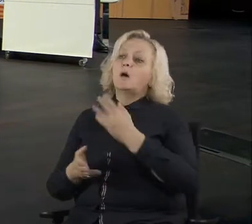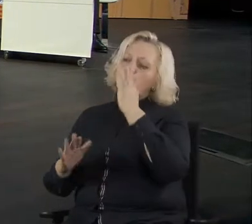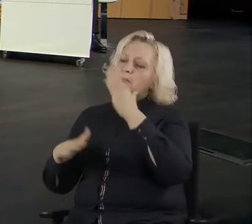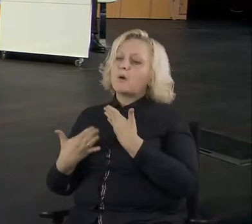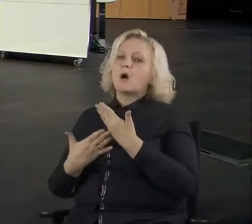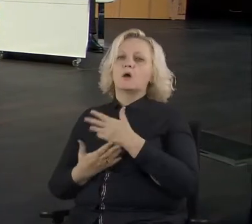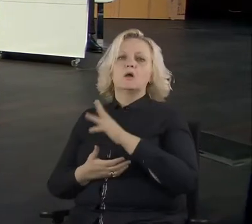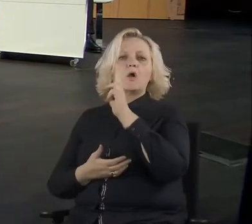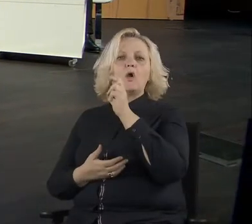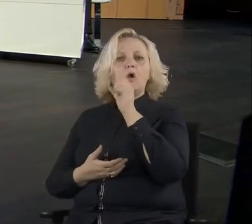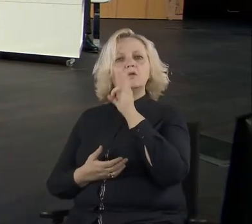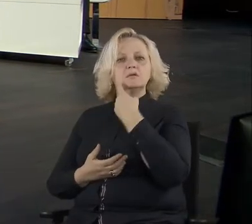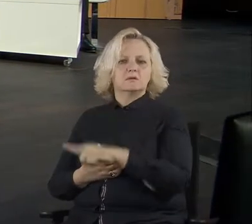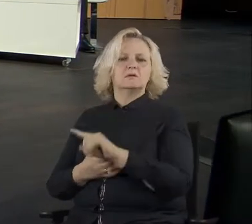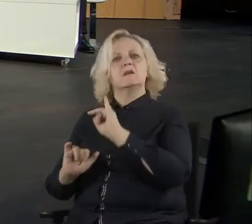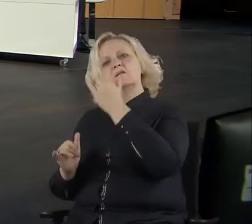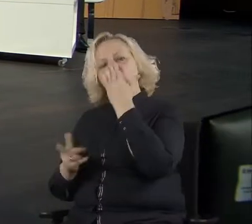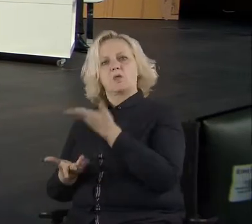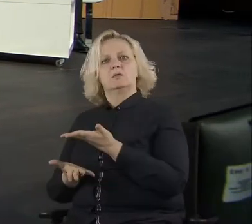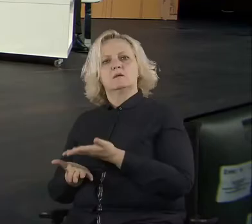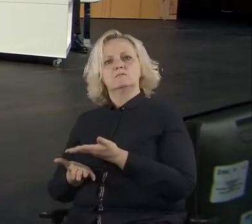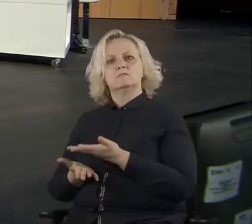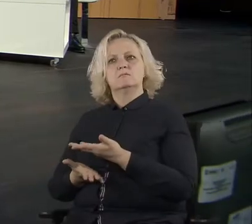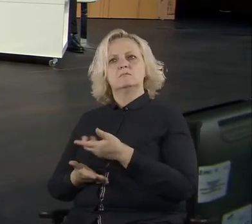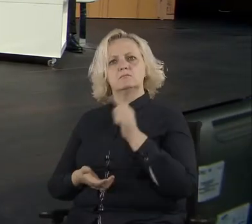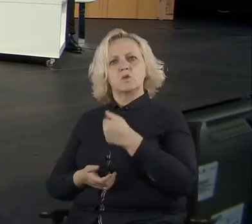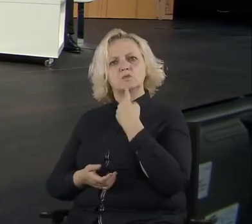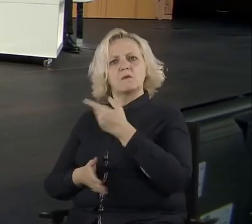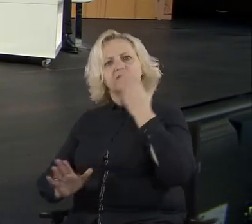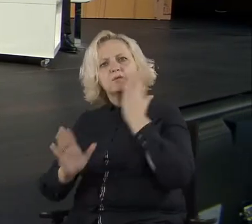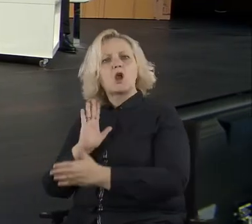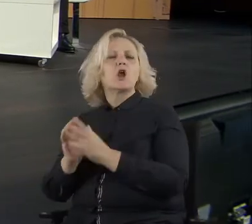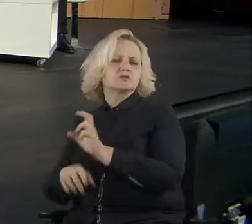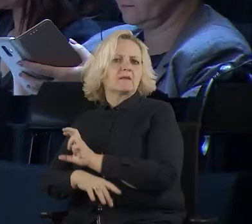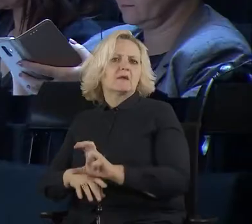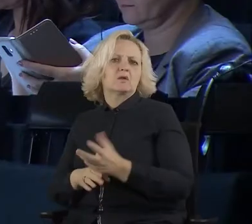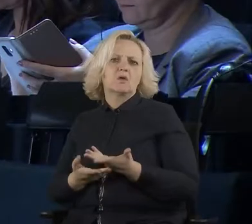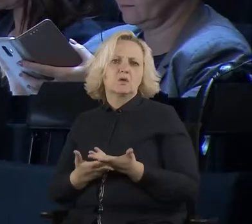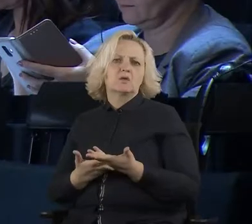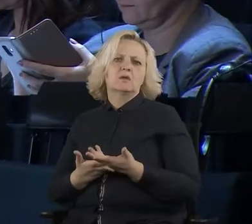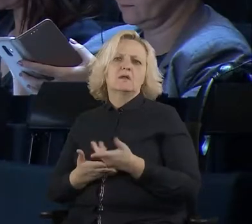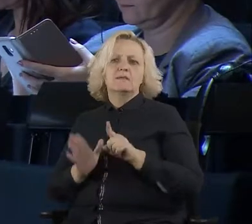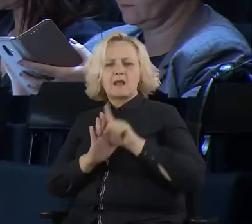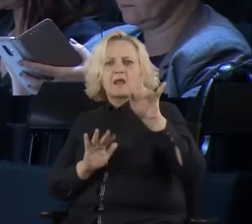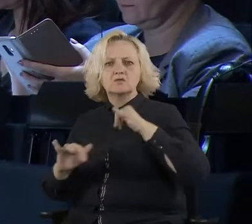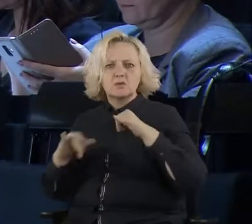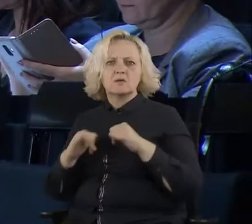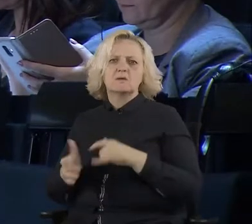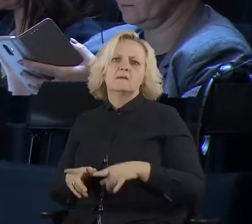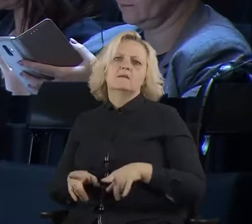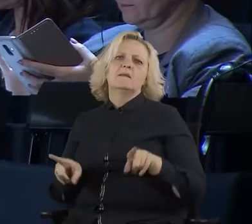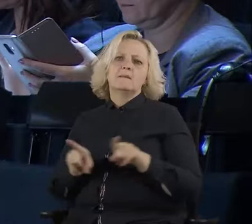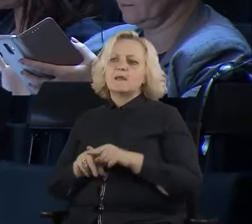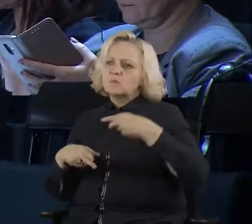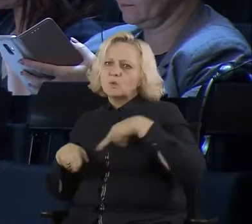like we are talking about, uh, technology for governments and for citizen participation and technology for democracy. So the